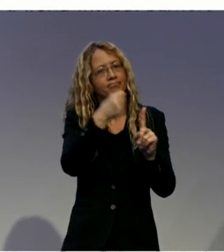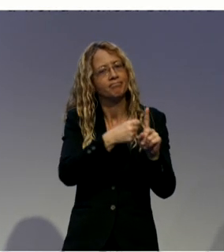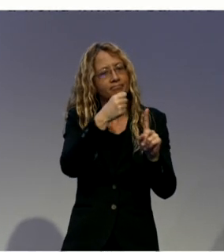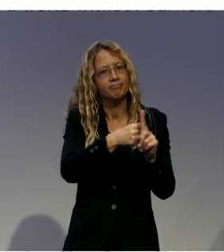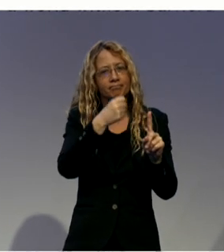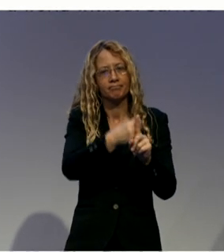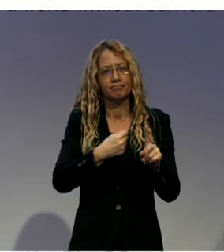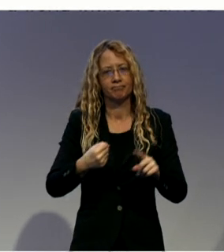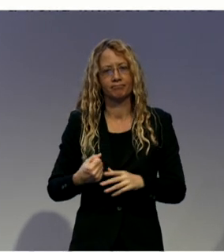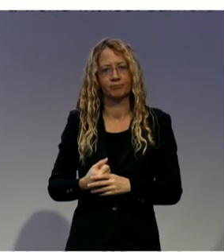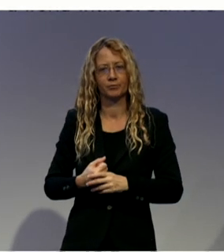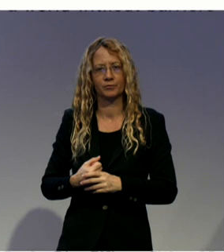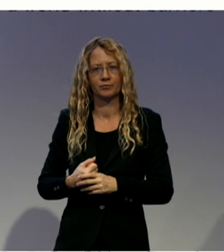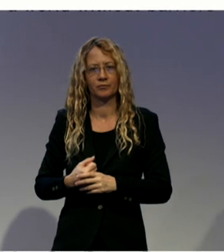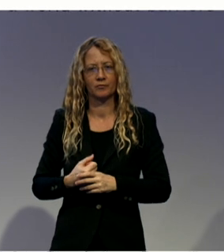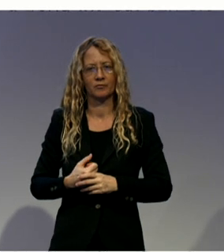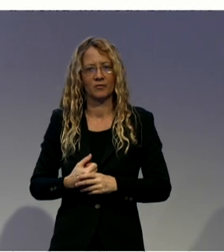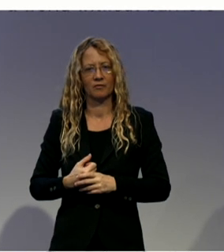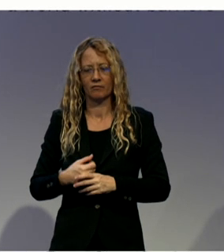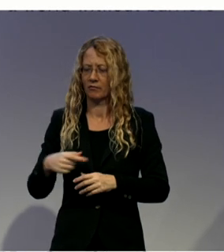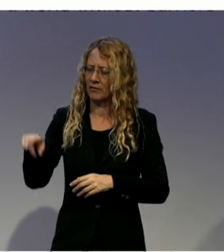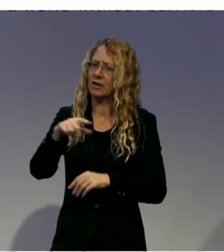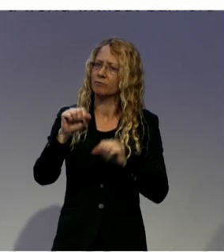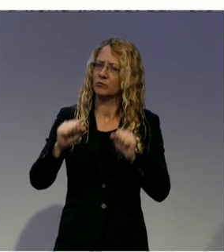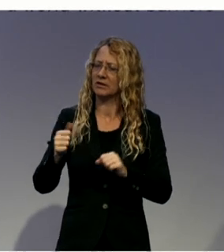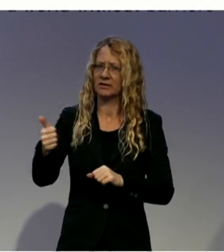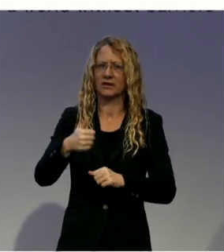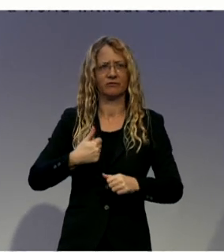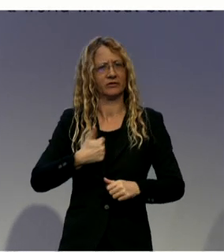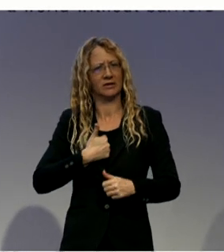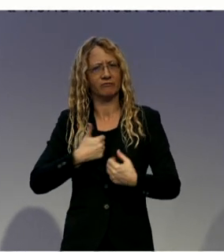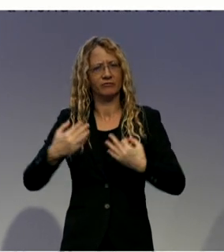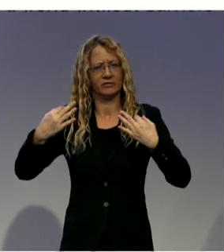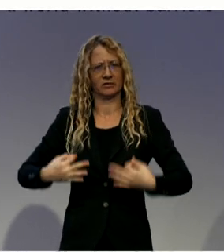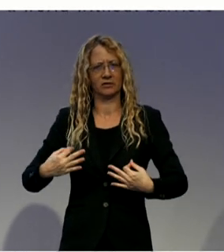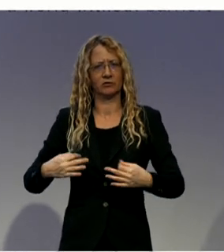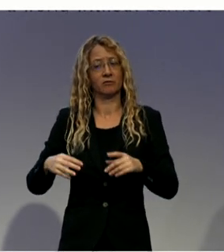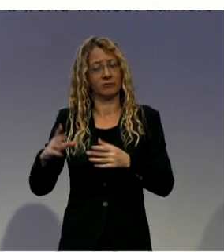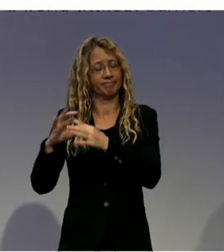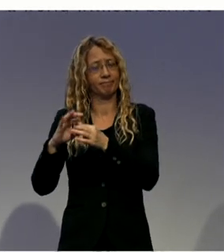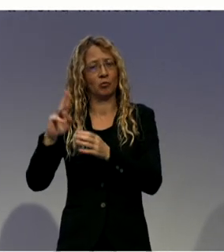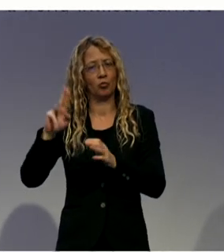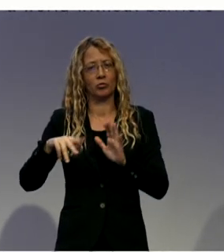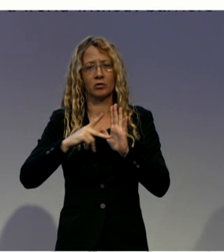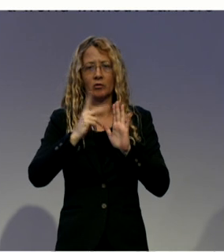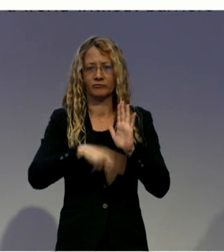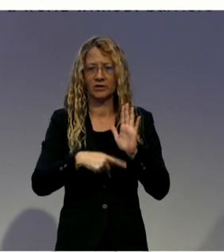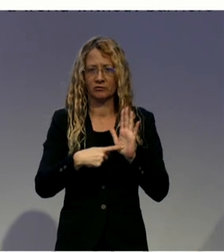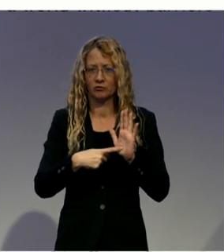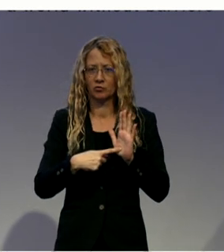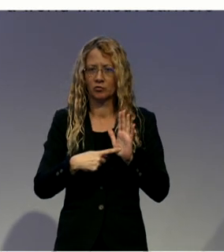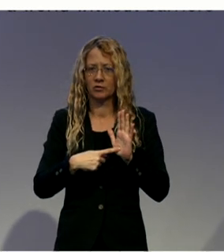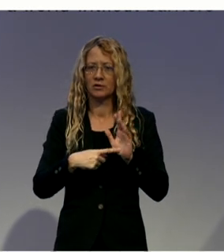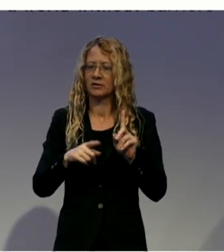To do so, we provide direct support to individuals. we are a guardianship organization